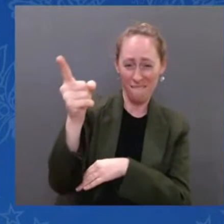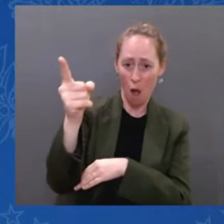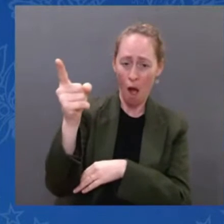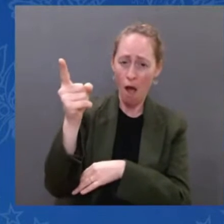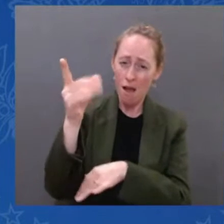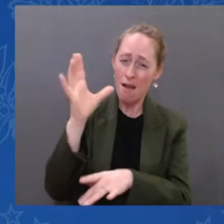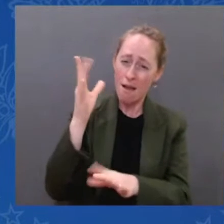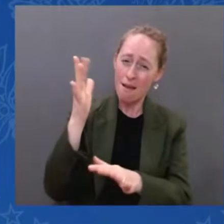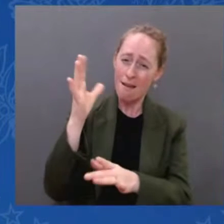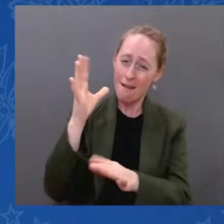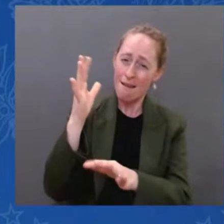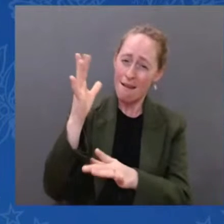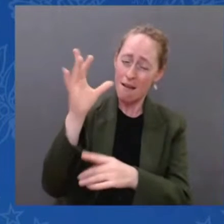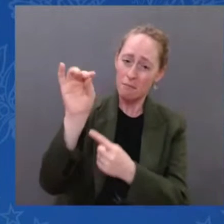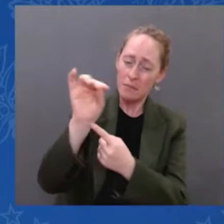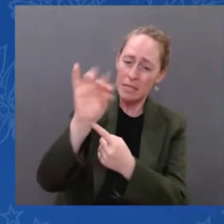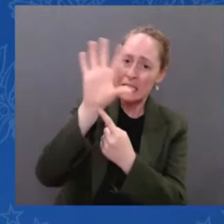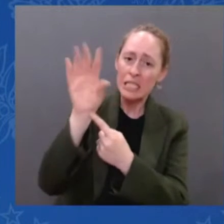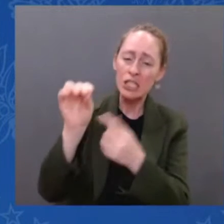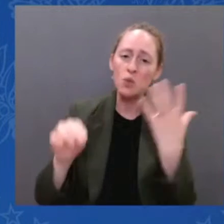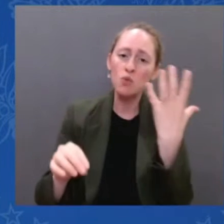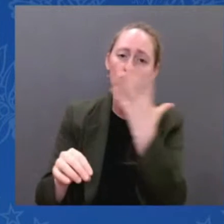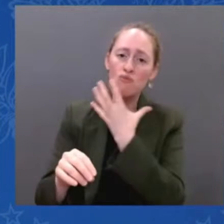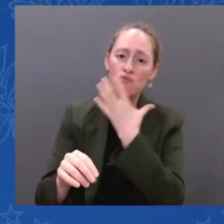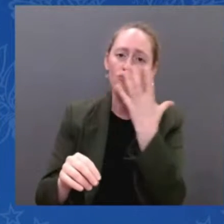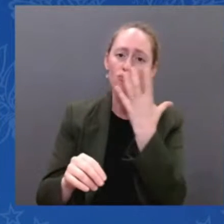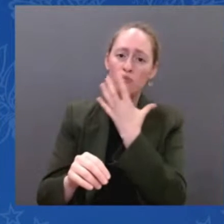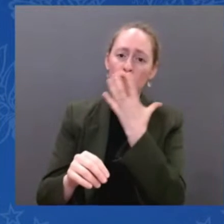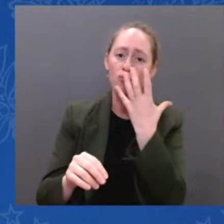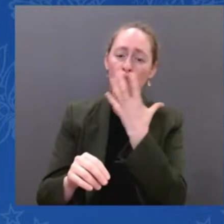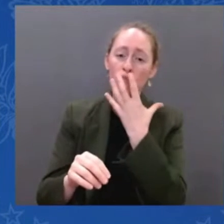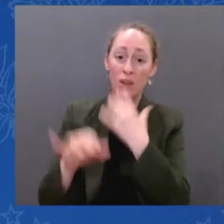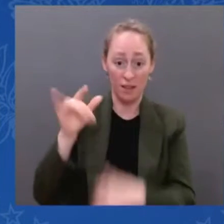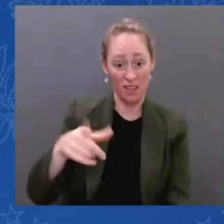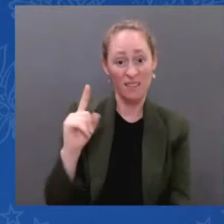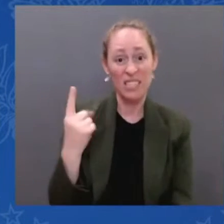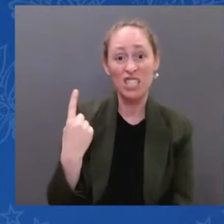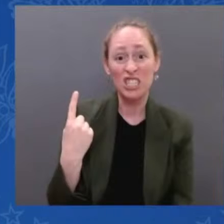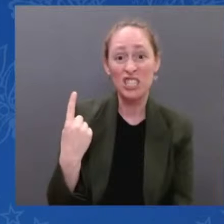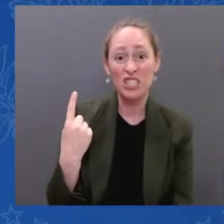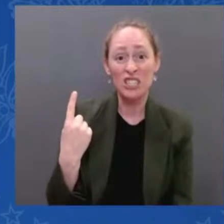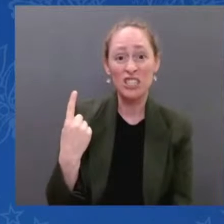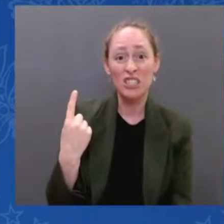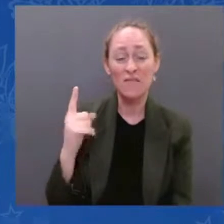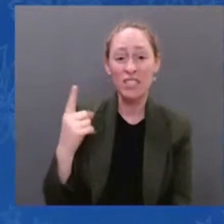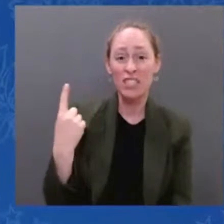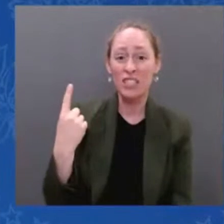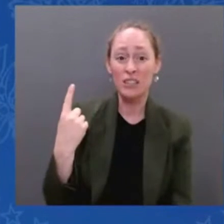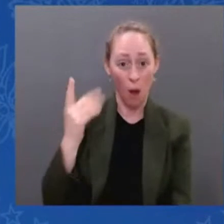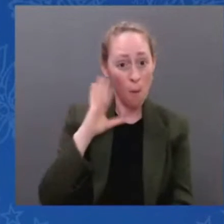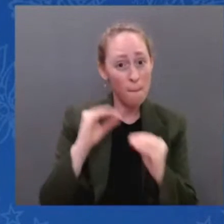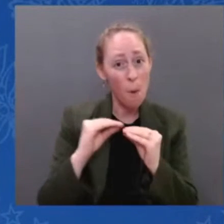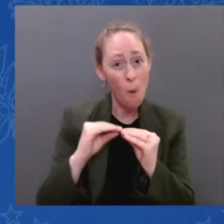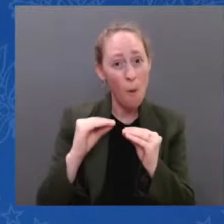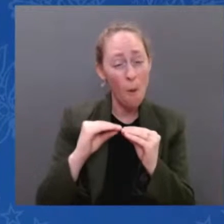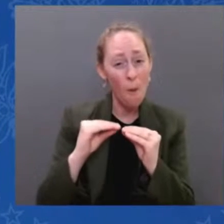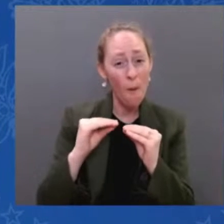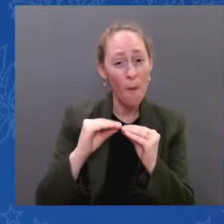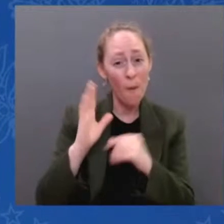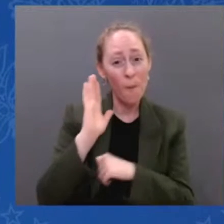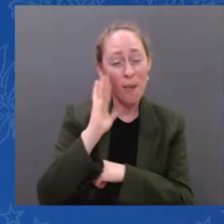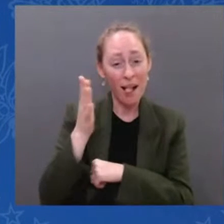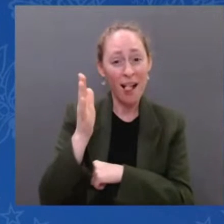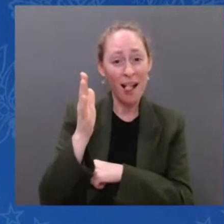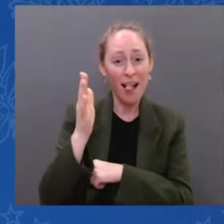They're going back about 13 and a half billion years. And since we know the universe is